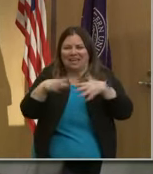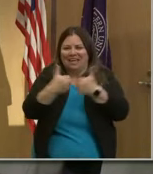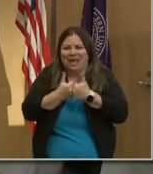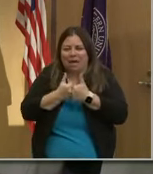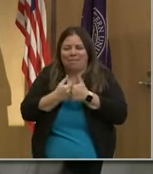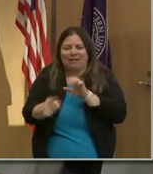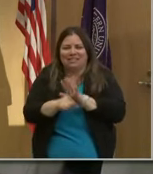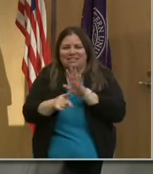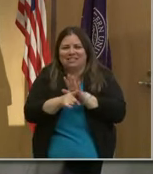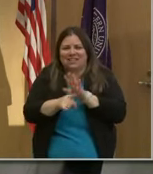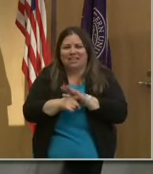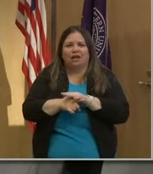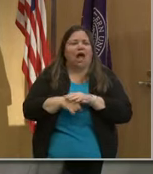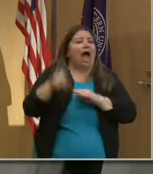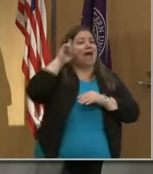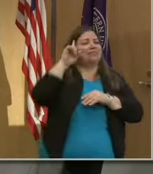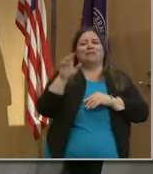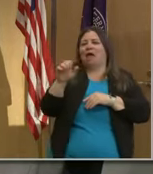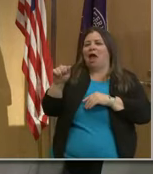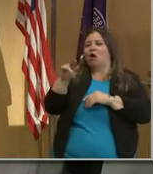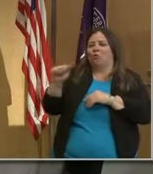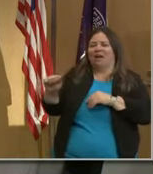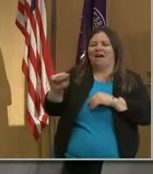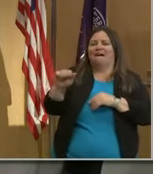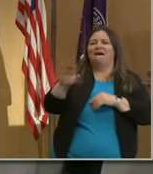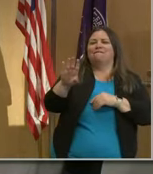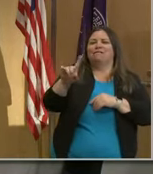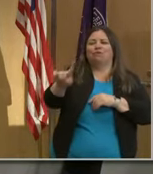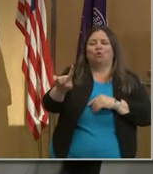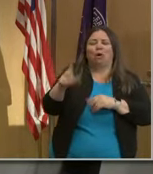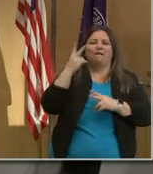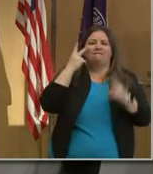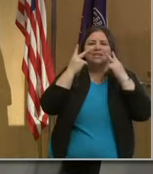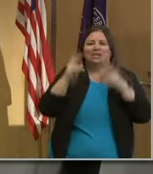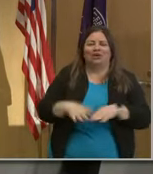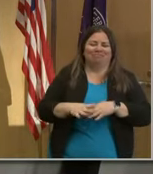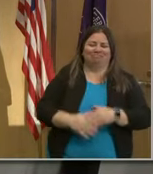I guess we're in Area 51 here with a visitor.